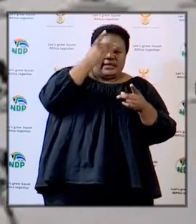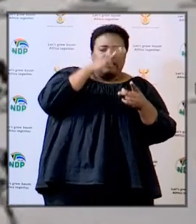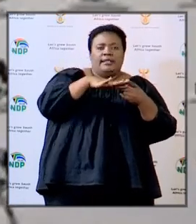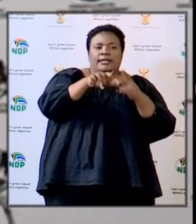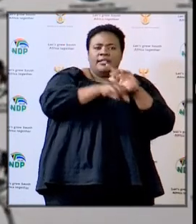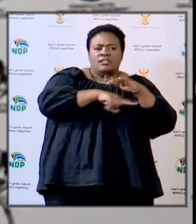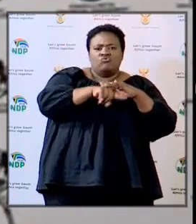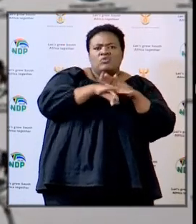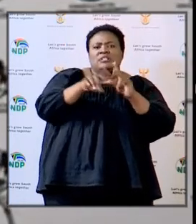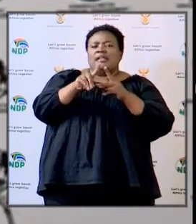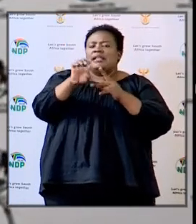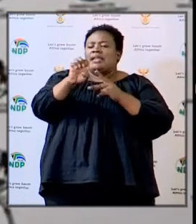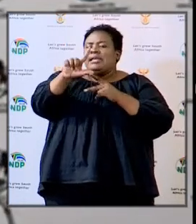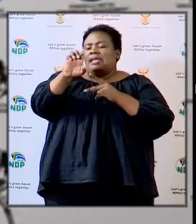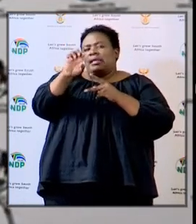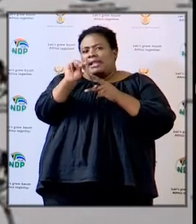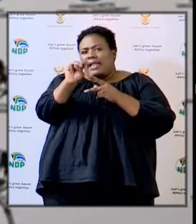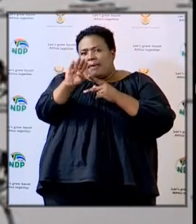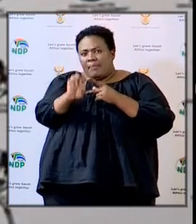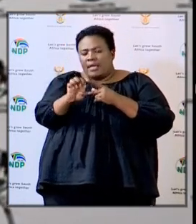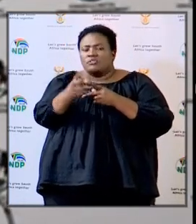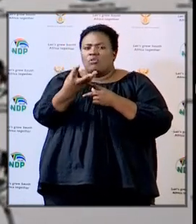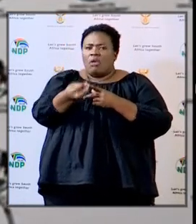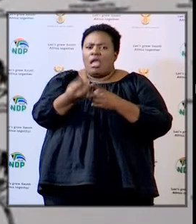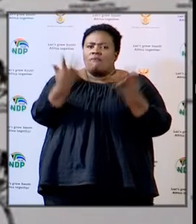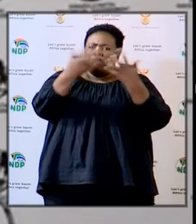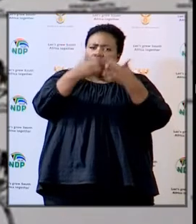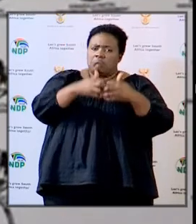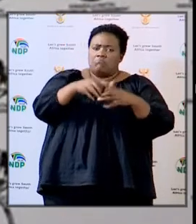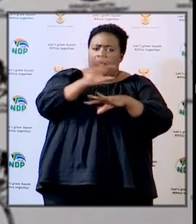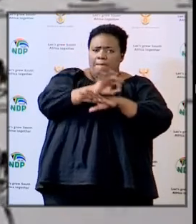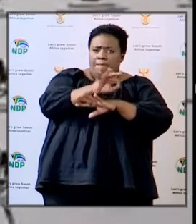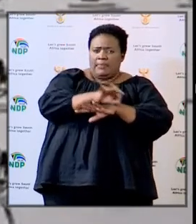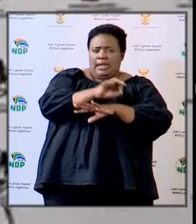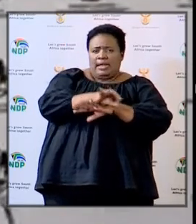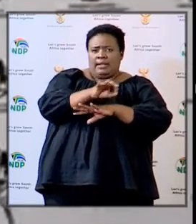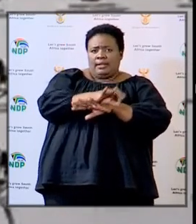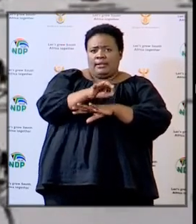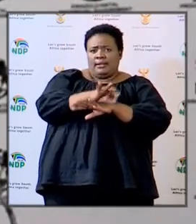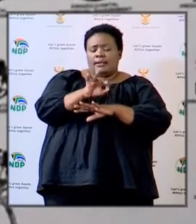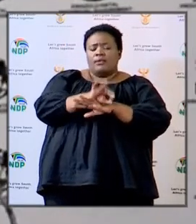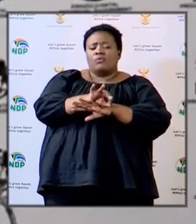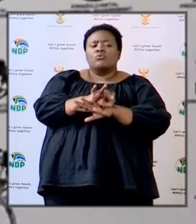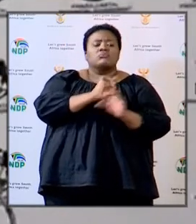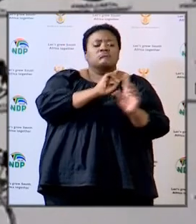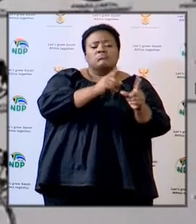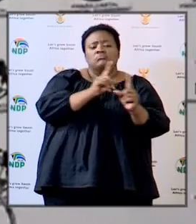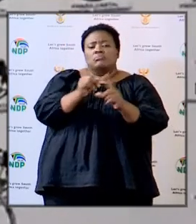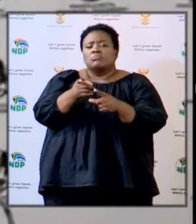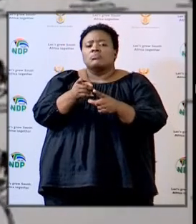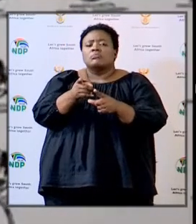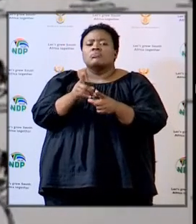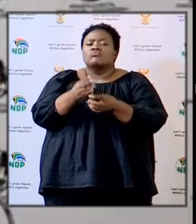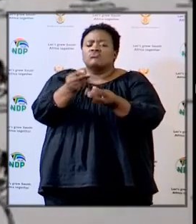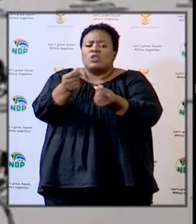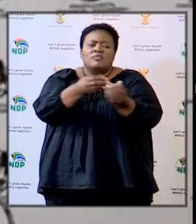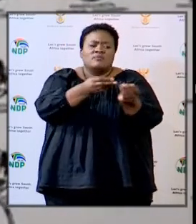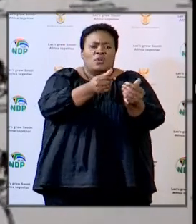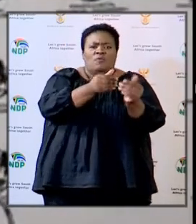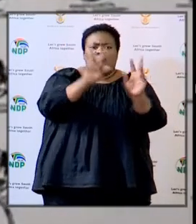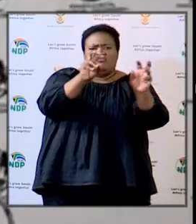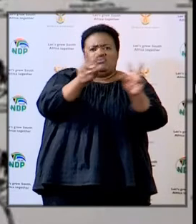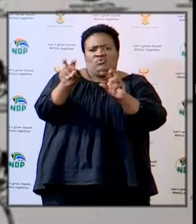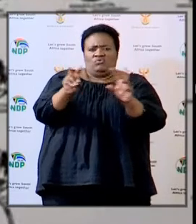the coordinated comprehensive plan by the provincial command council to attend to those districts including